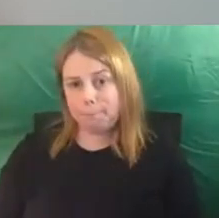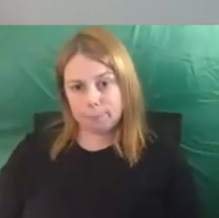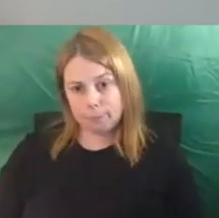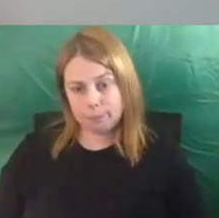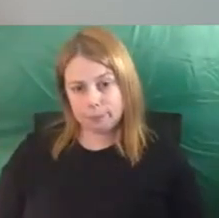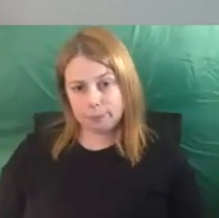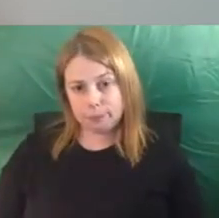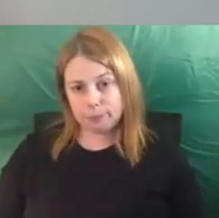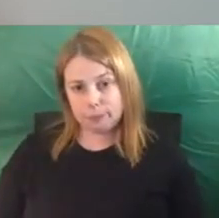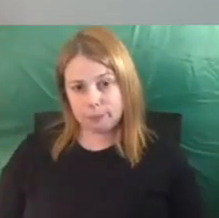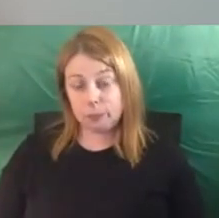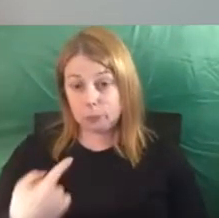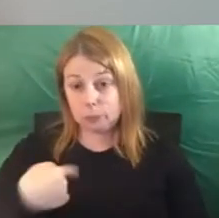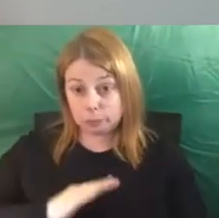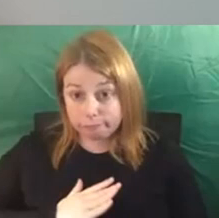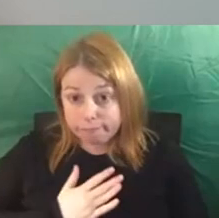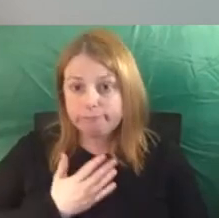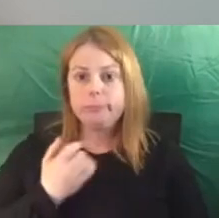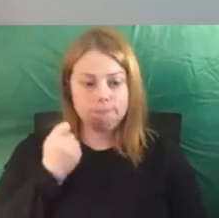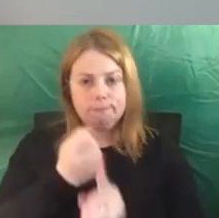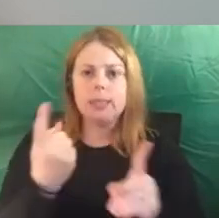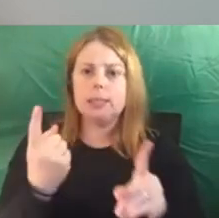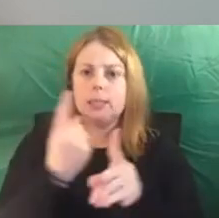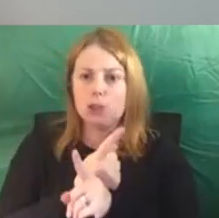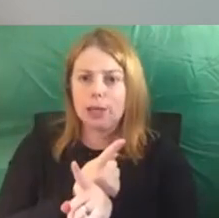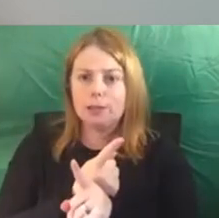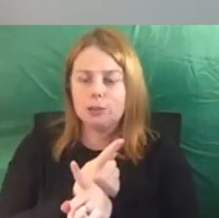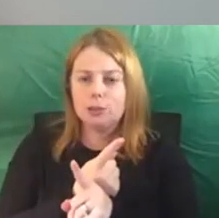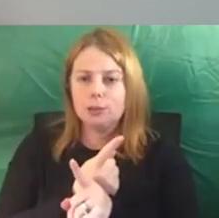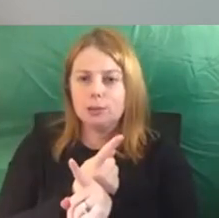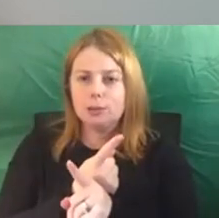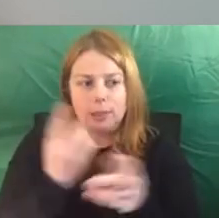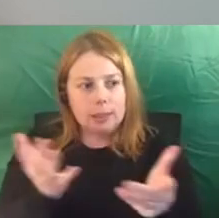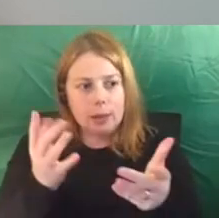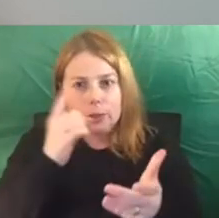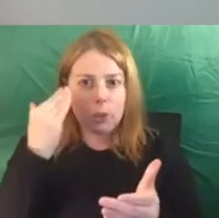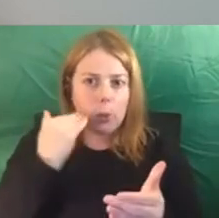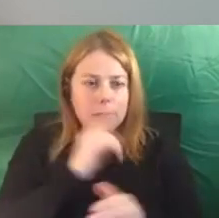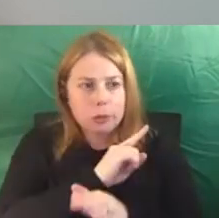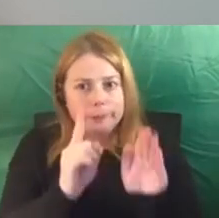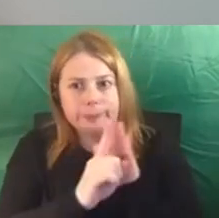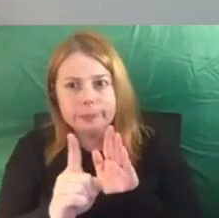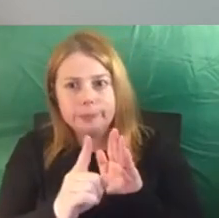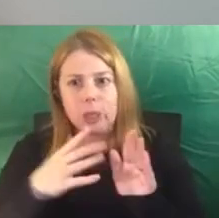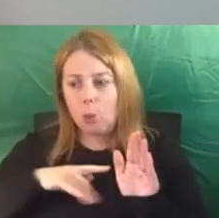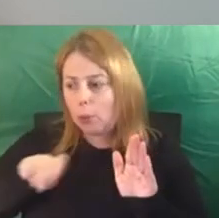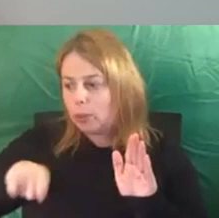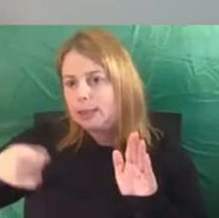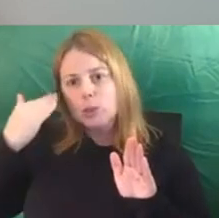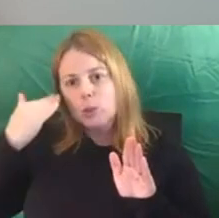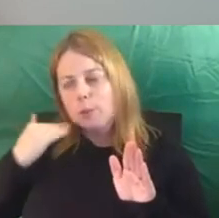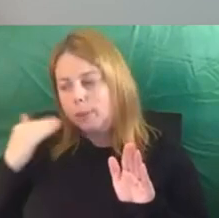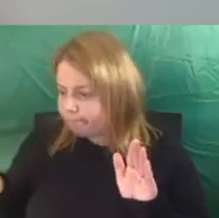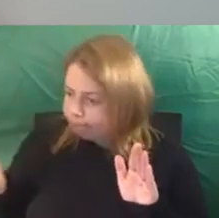We're really interested in making a difference and clearing that way. And as we have stepped up, we want to help the next lot step up and